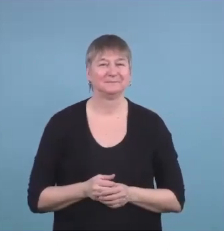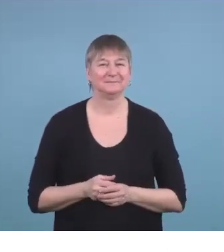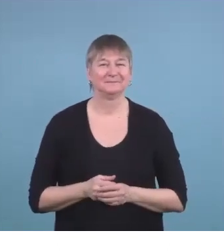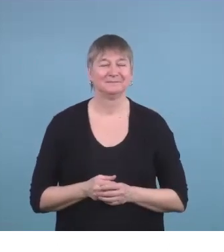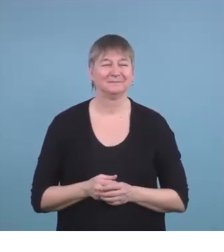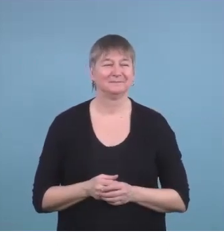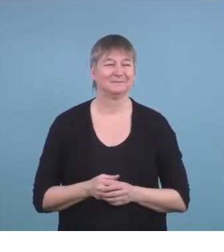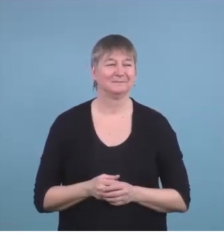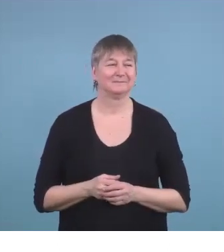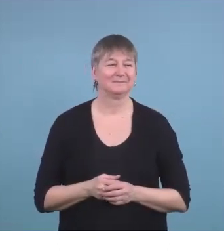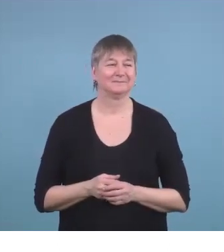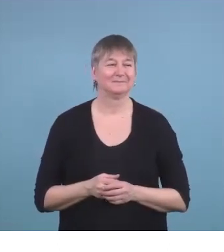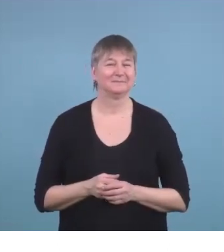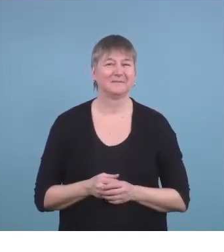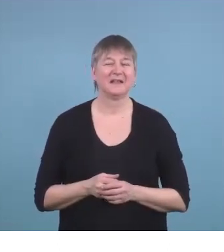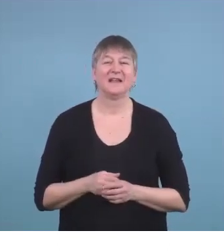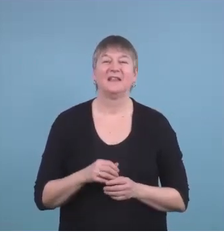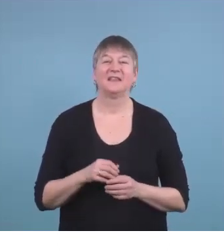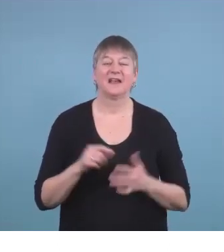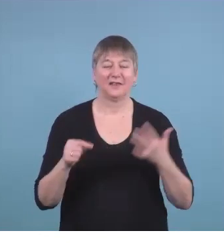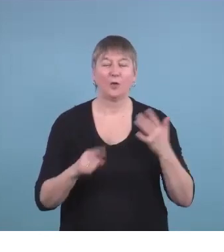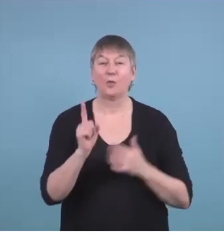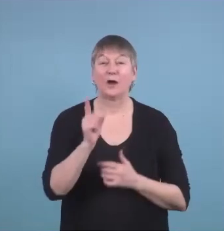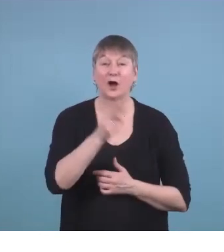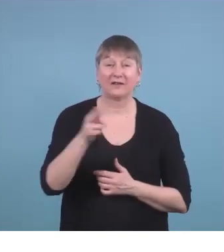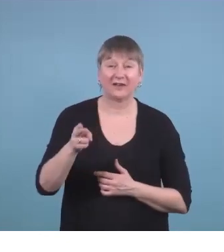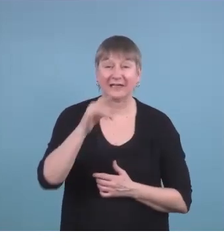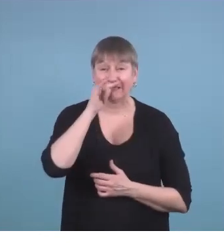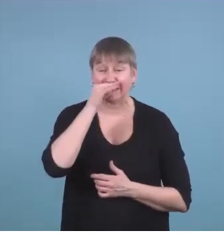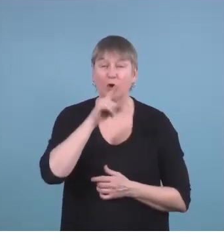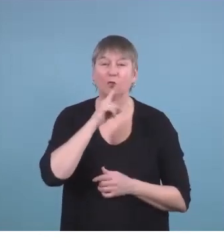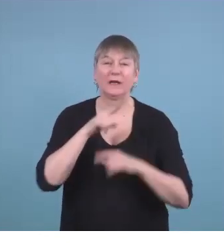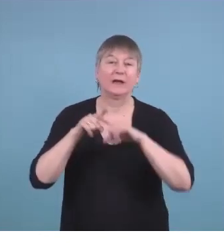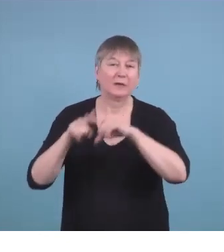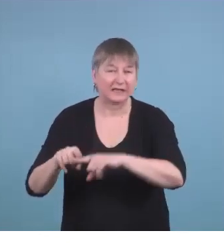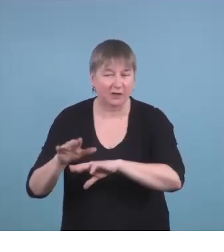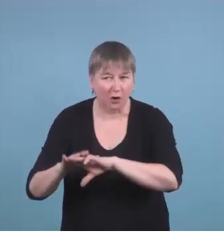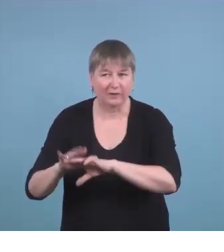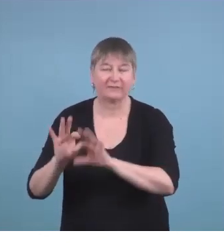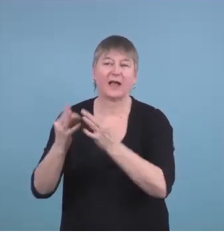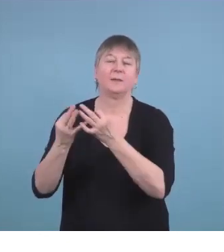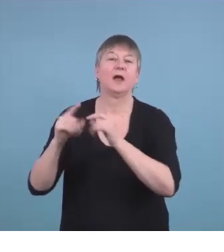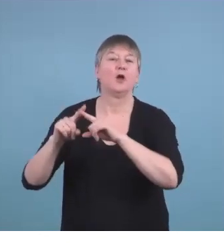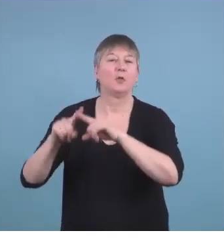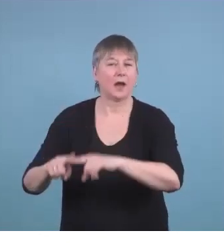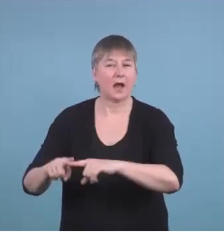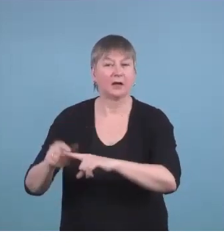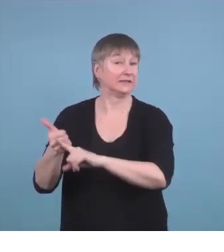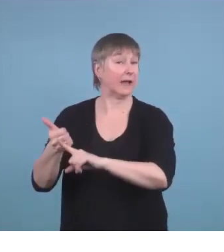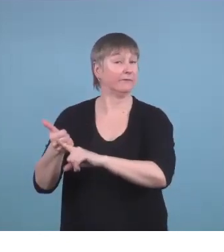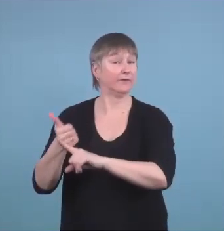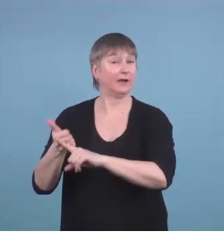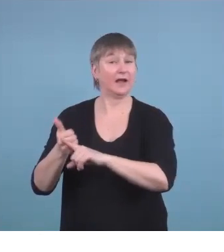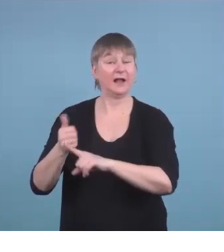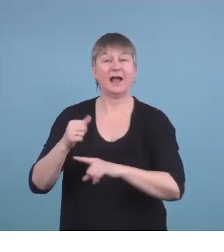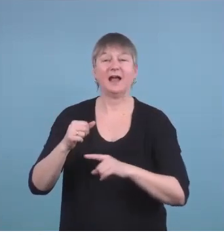my hard of hearing kid said that he relied on his own family, he was also self reliant and he super